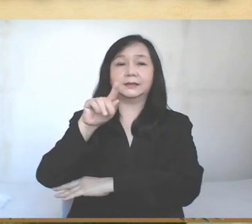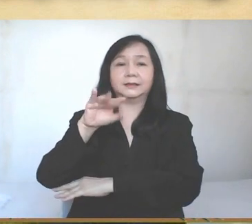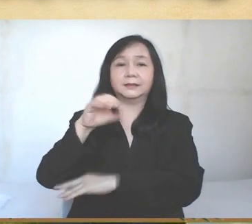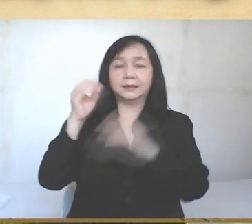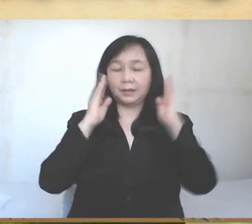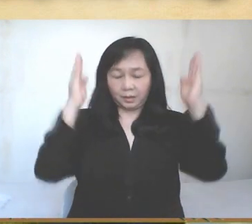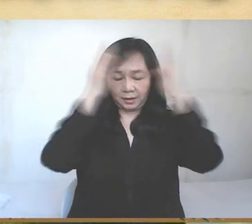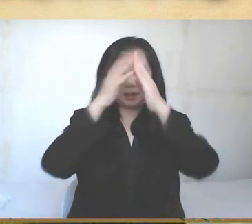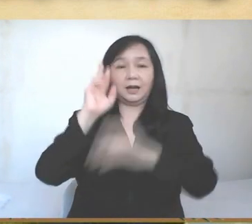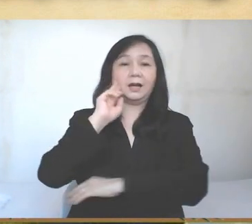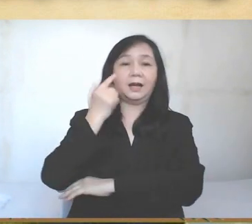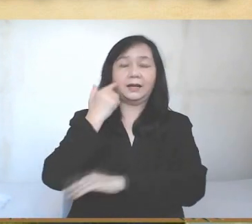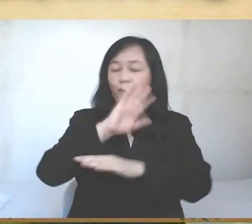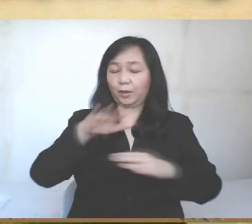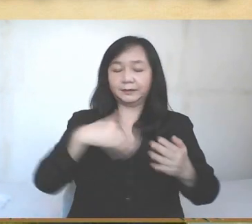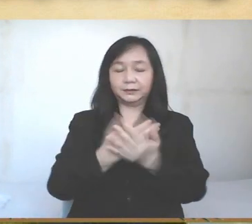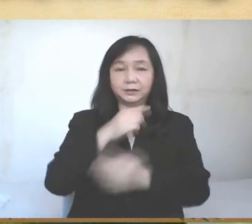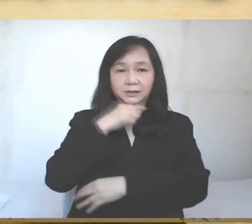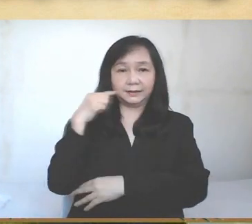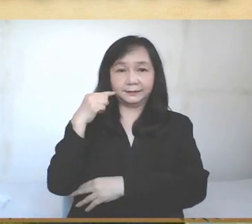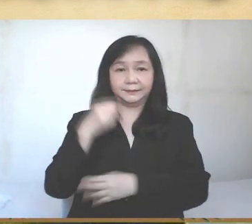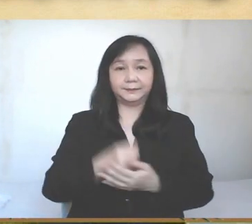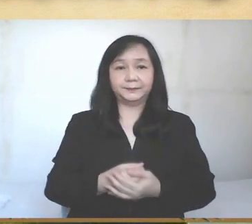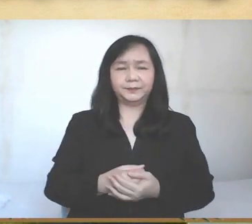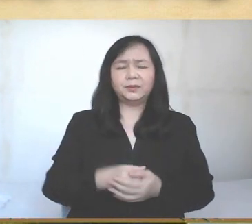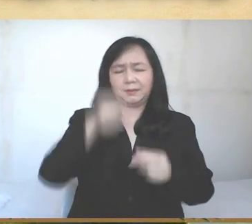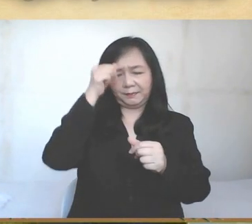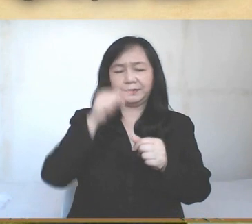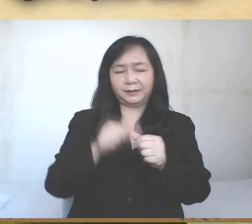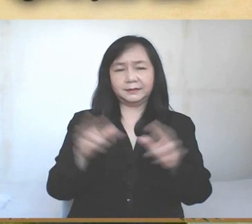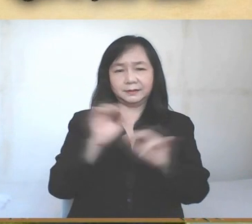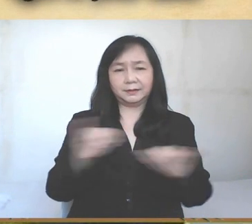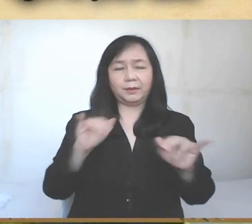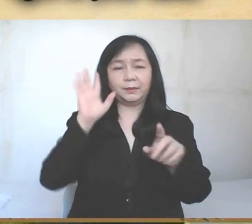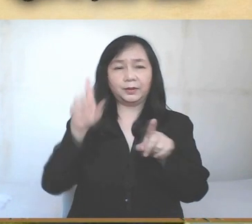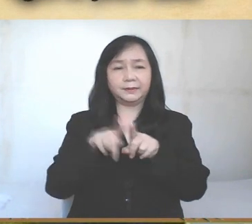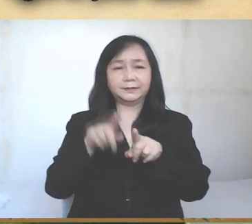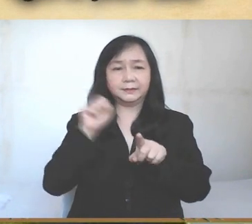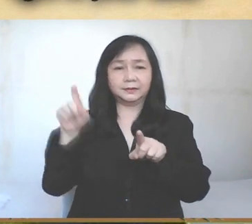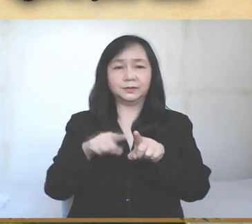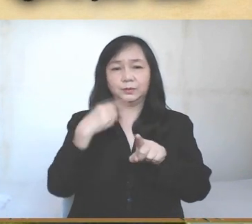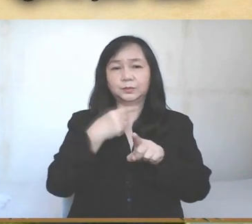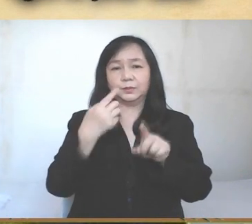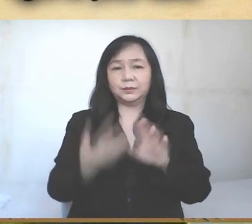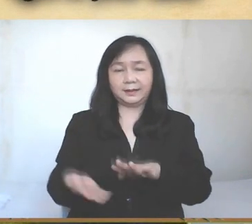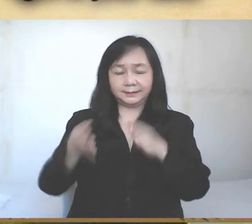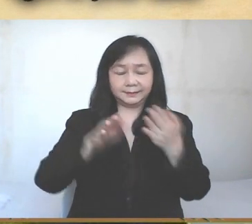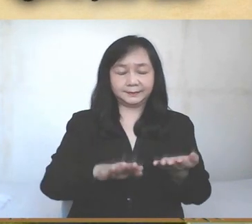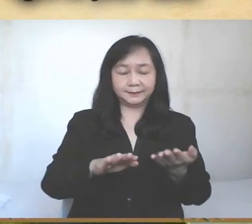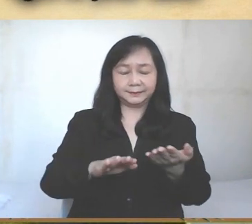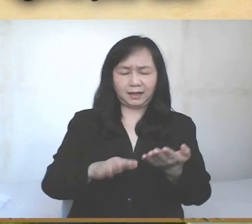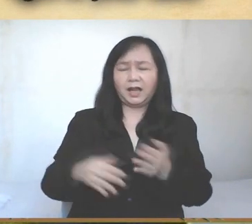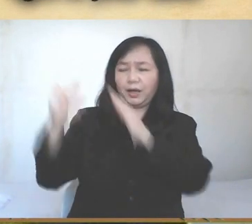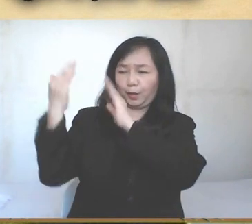Francis, our Pope, Roberto, our Bishop, and all the clergy. Remember also our brothers and sisters,